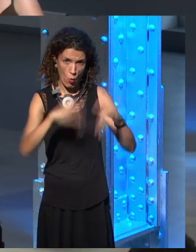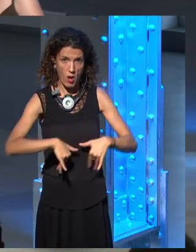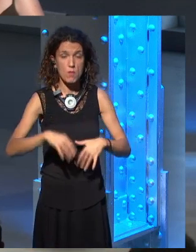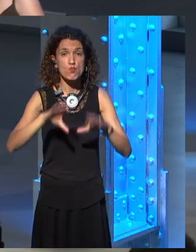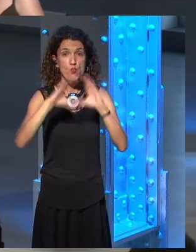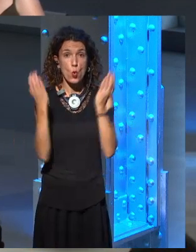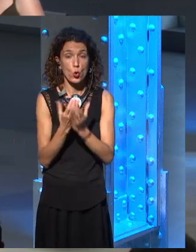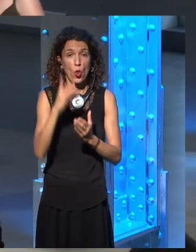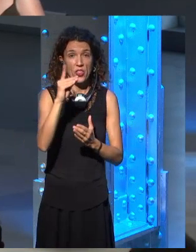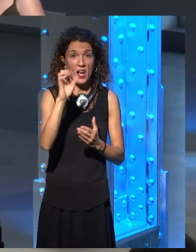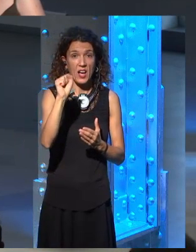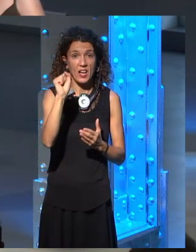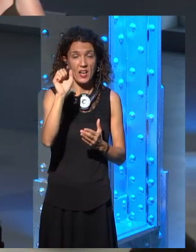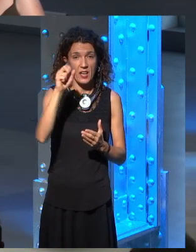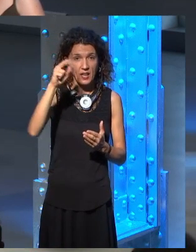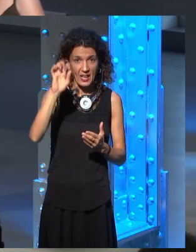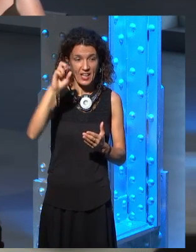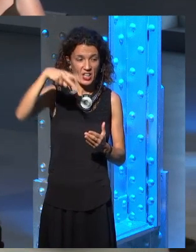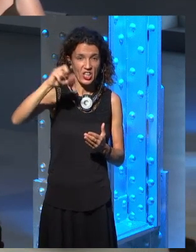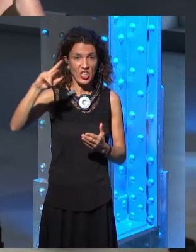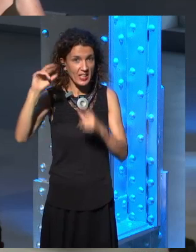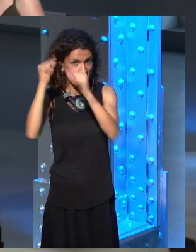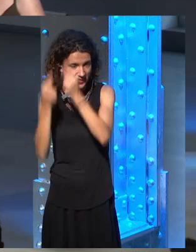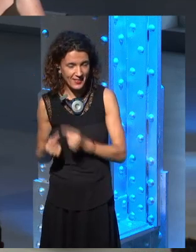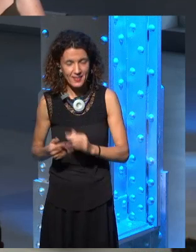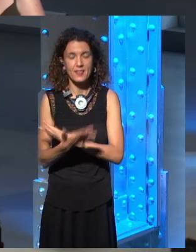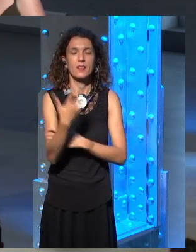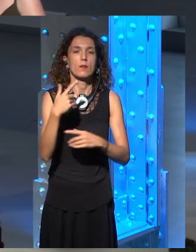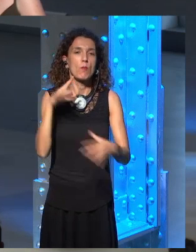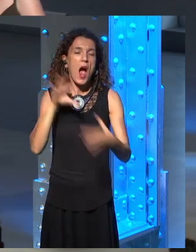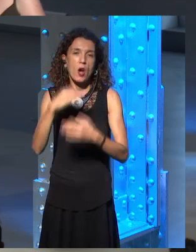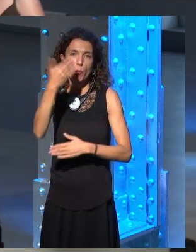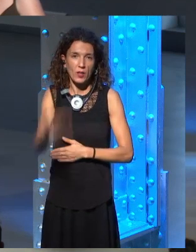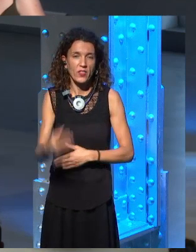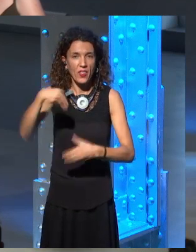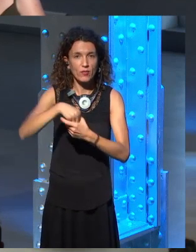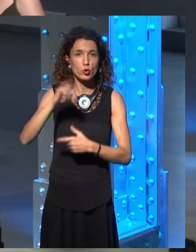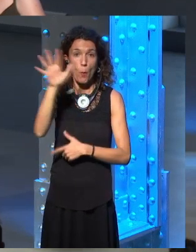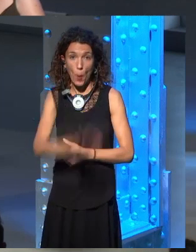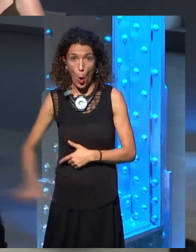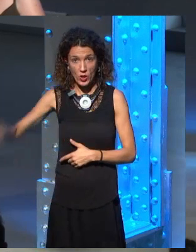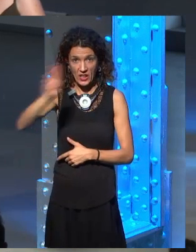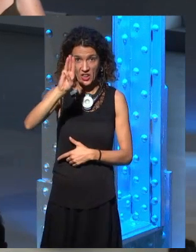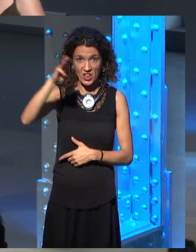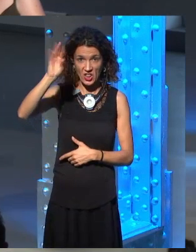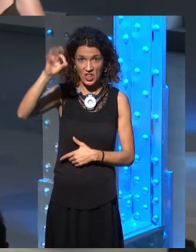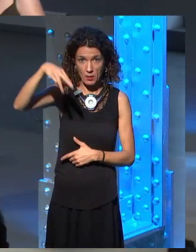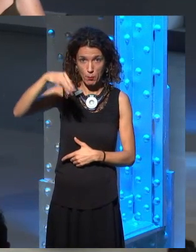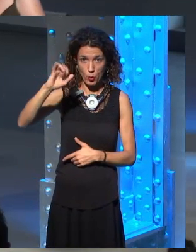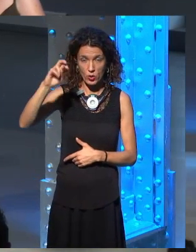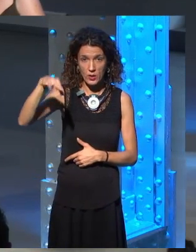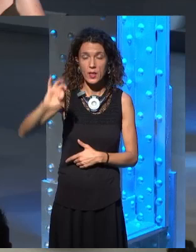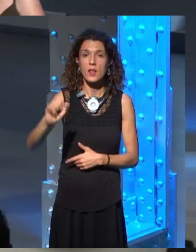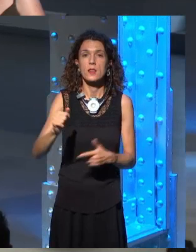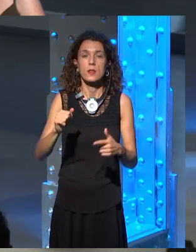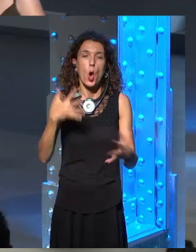instrumental in the fight against the White Walkers. But I think there is a great